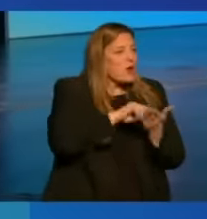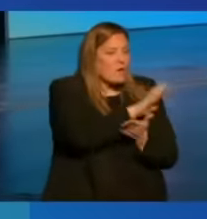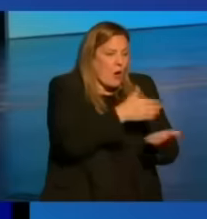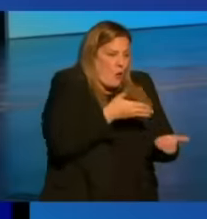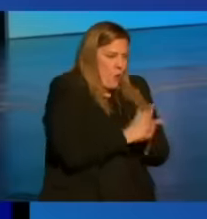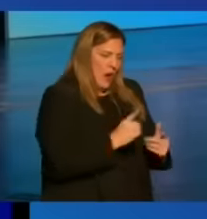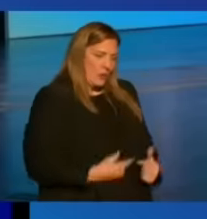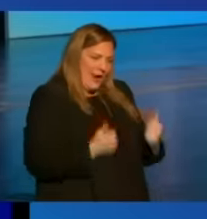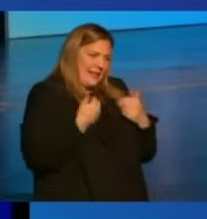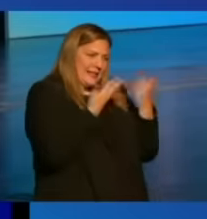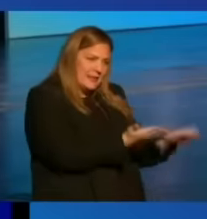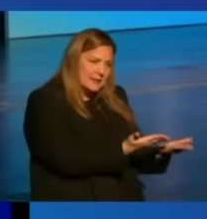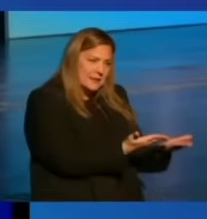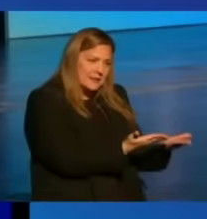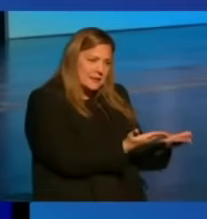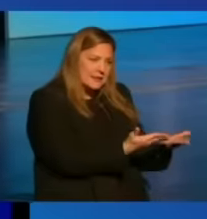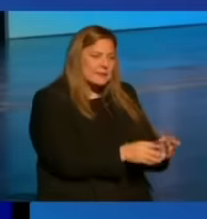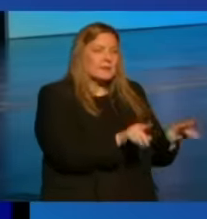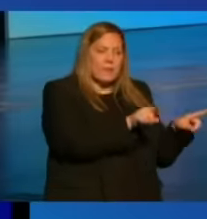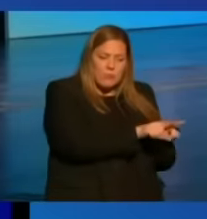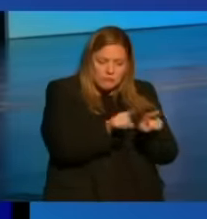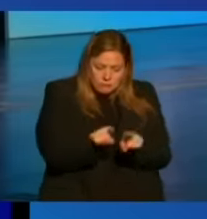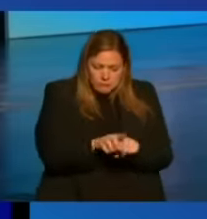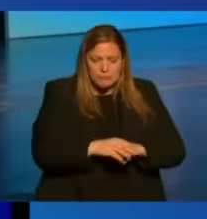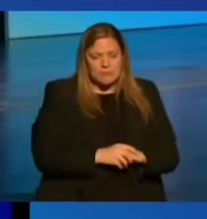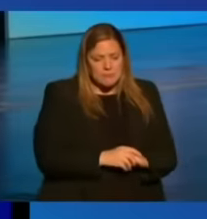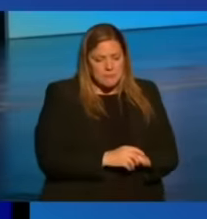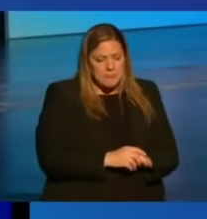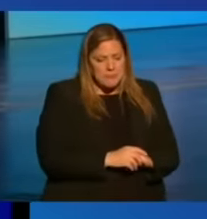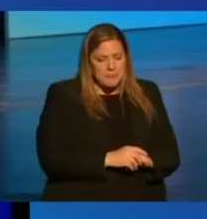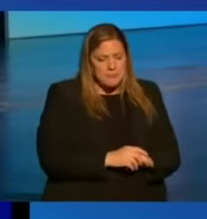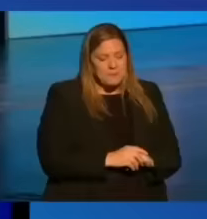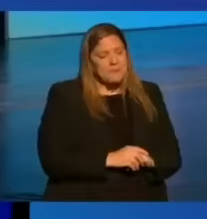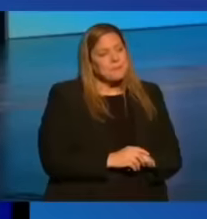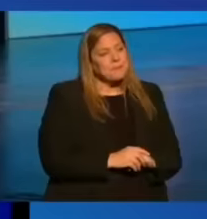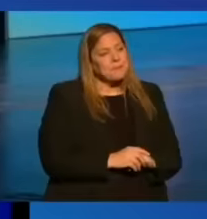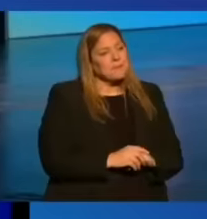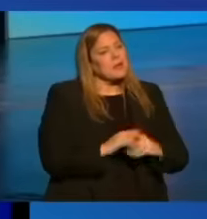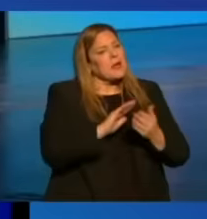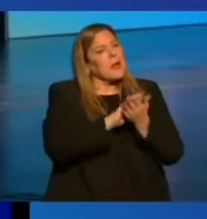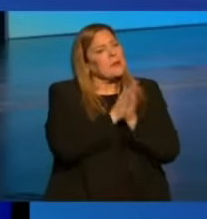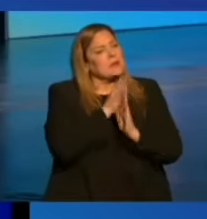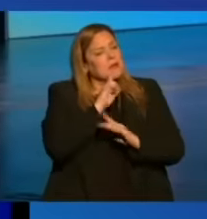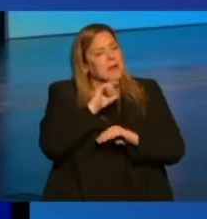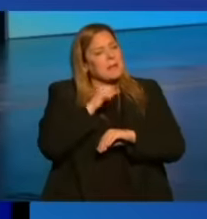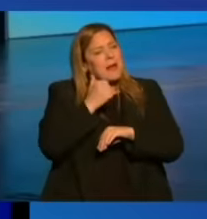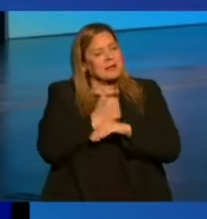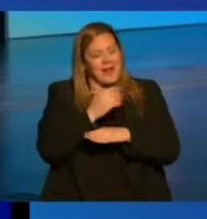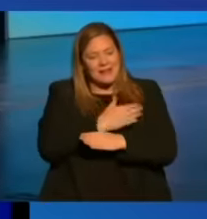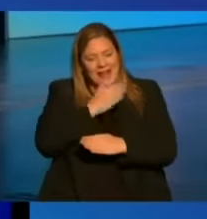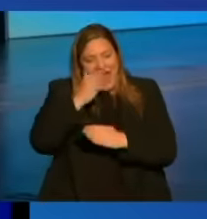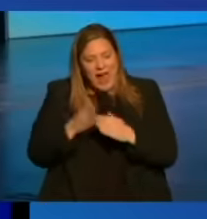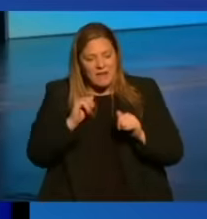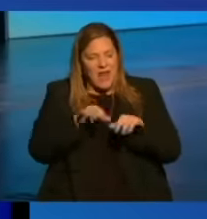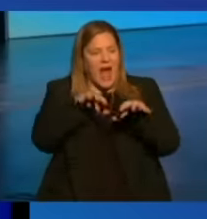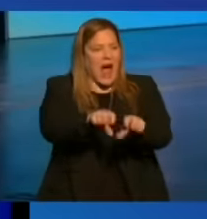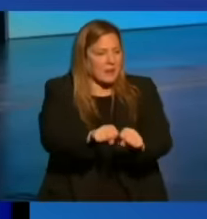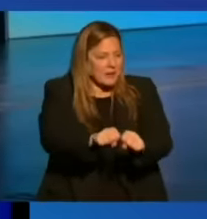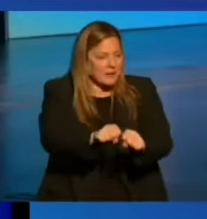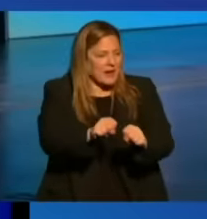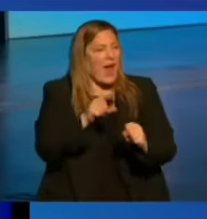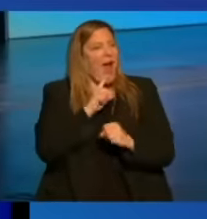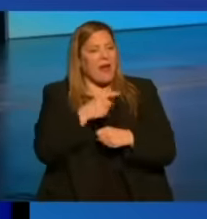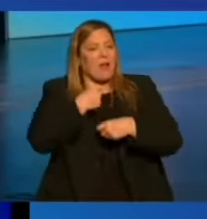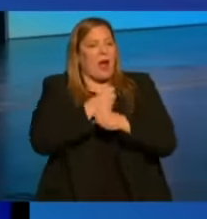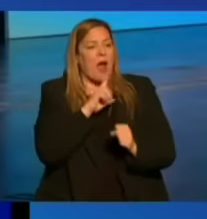to exist, and a peace that is based on an end of the occupation and the creation